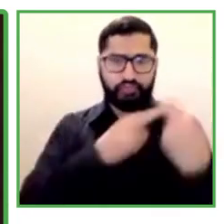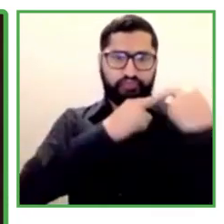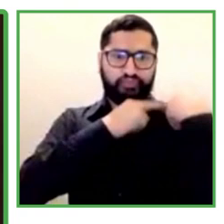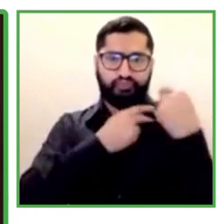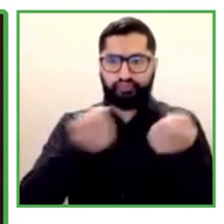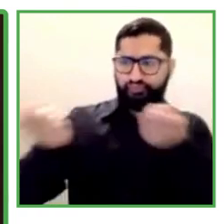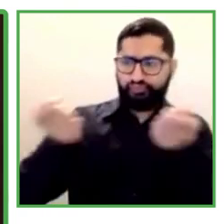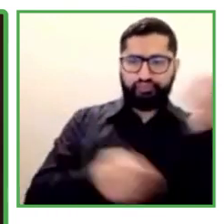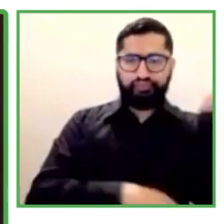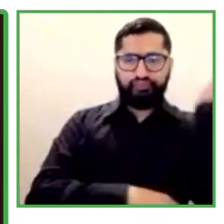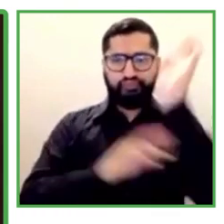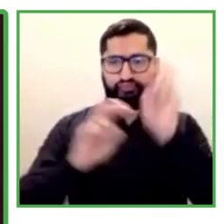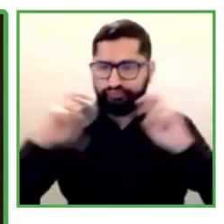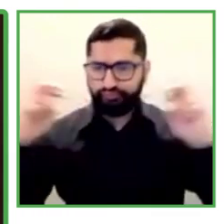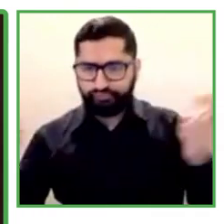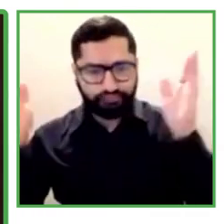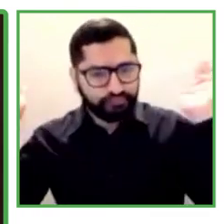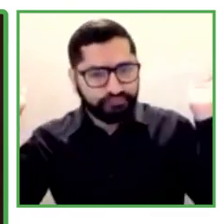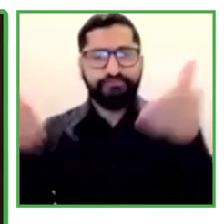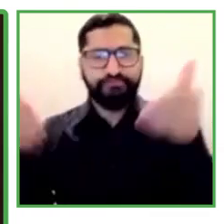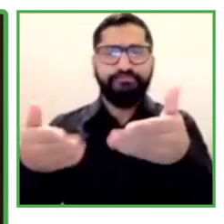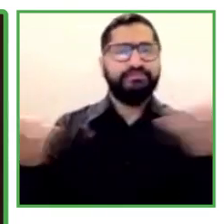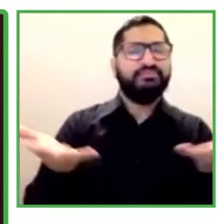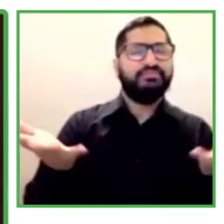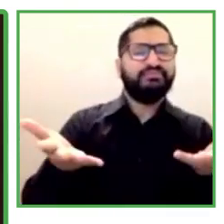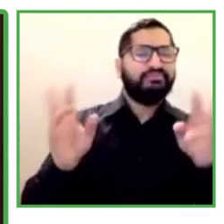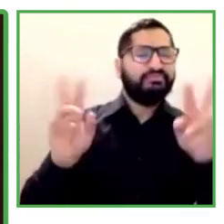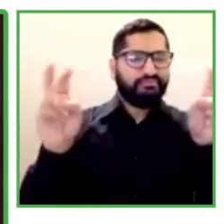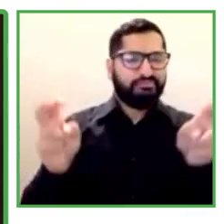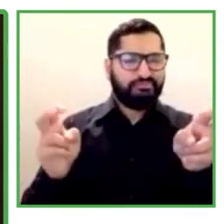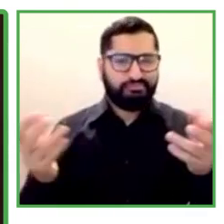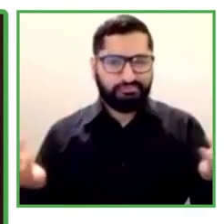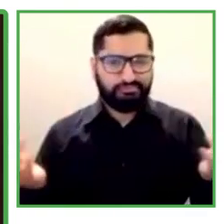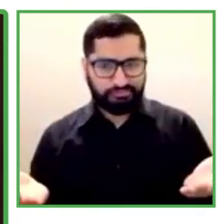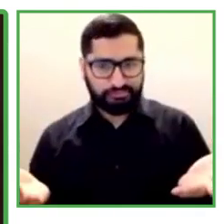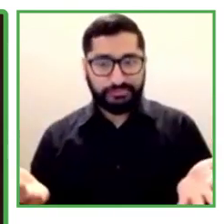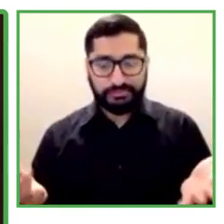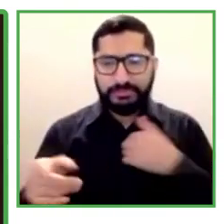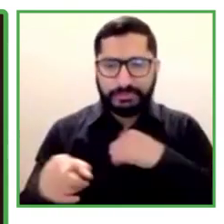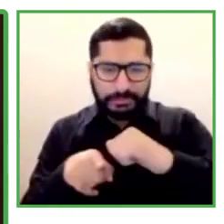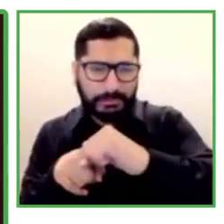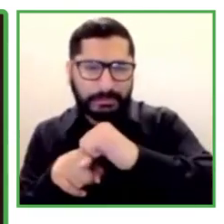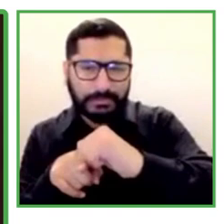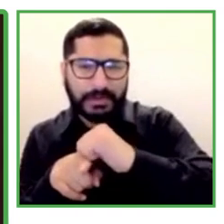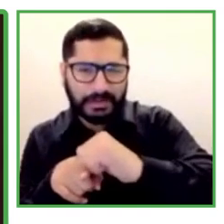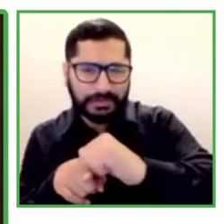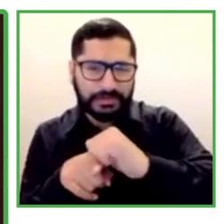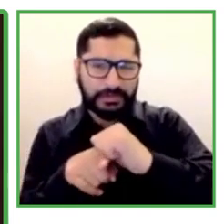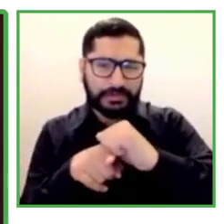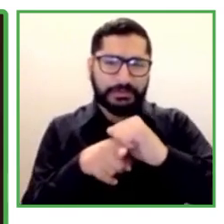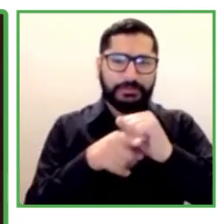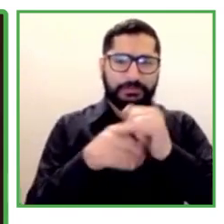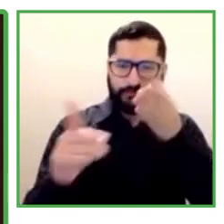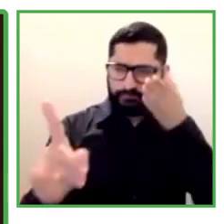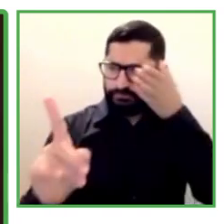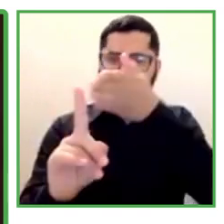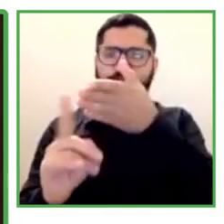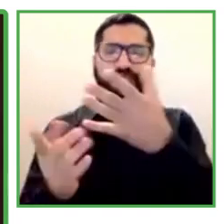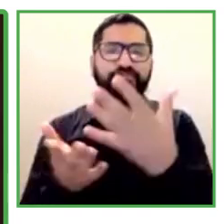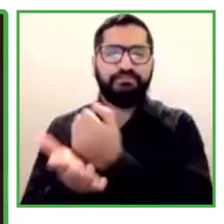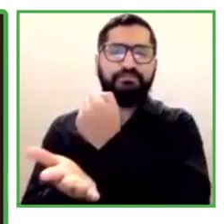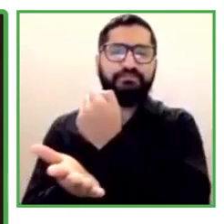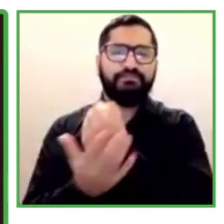and inclusion practices. In corporate culture. We'll learn more about two great examples